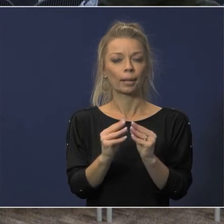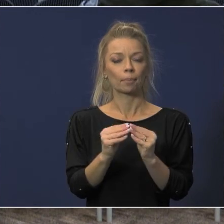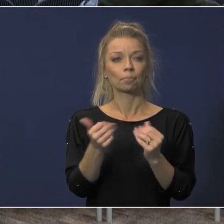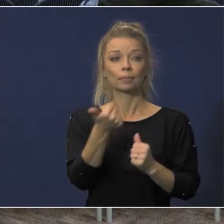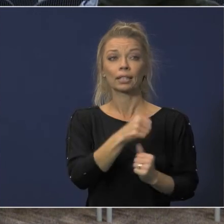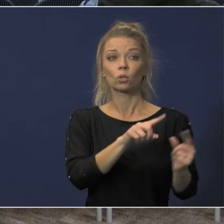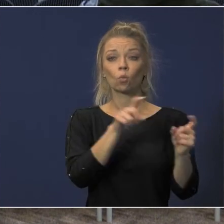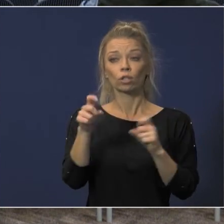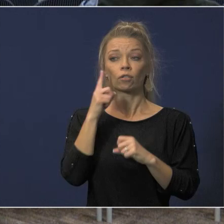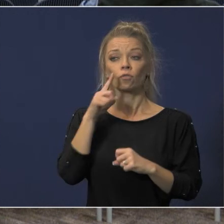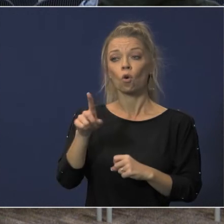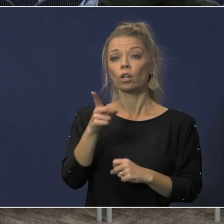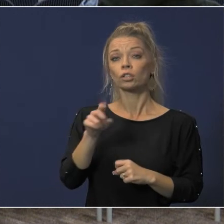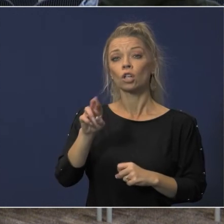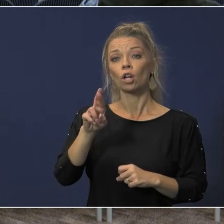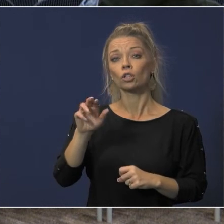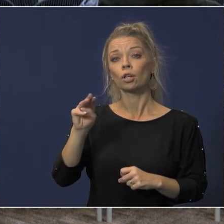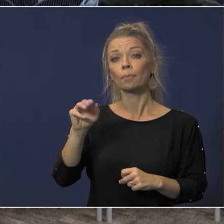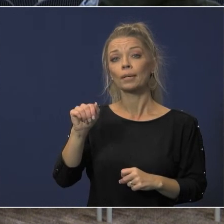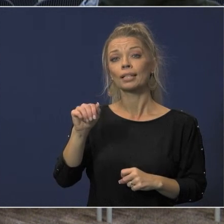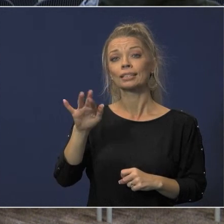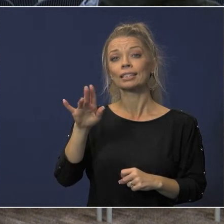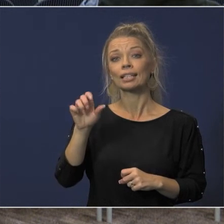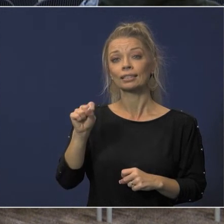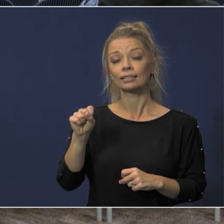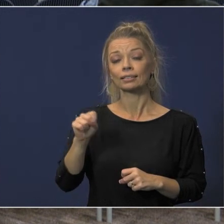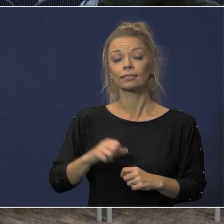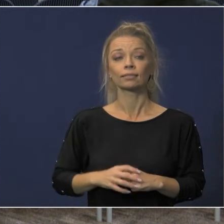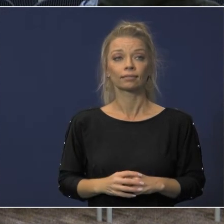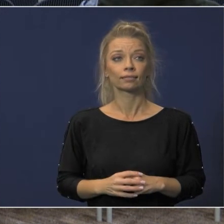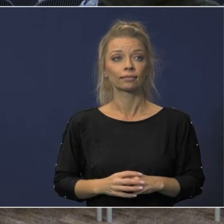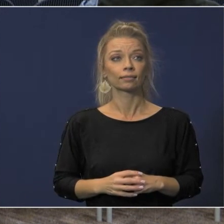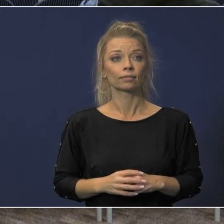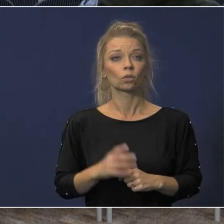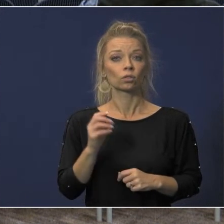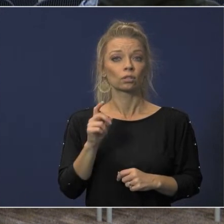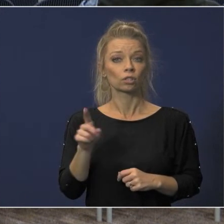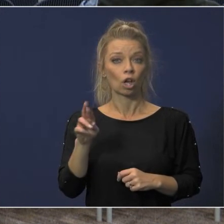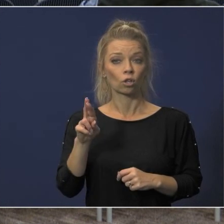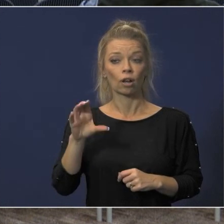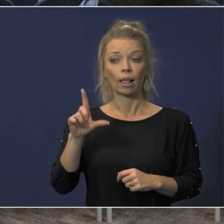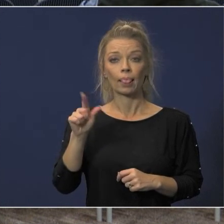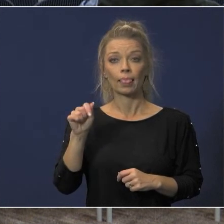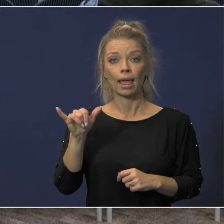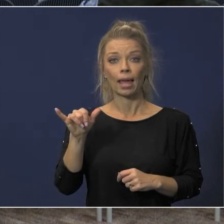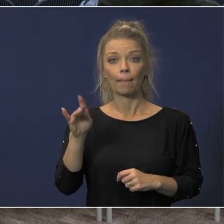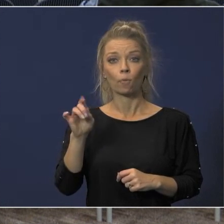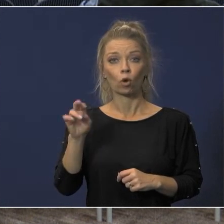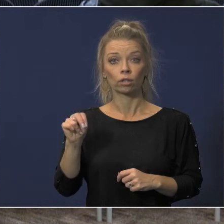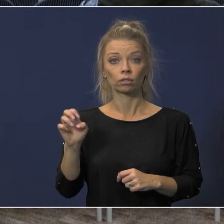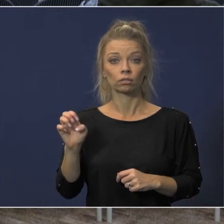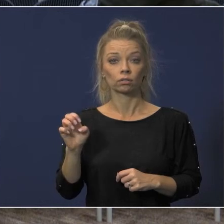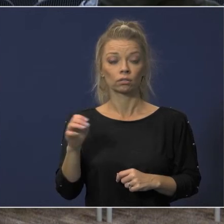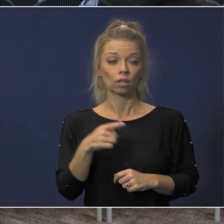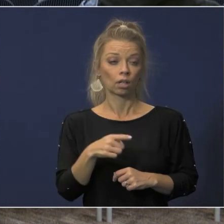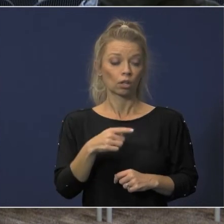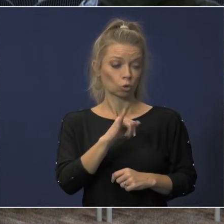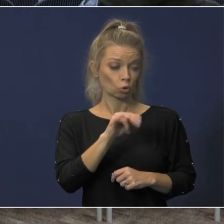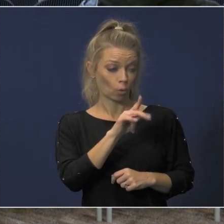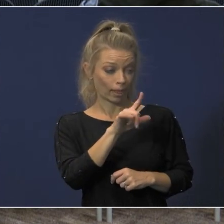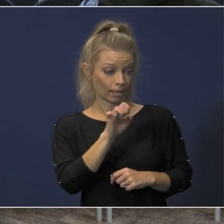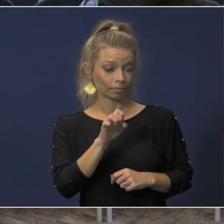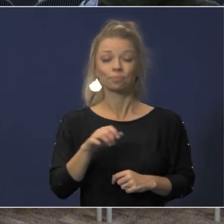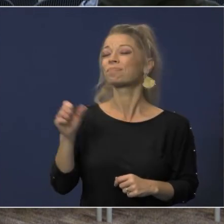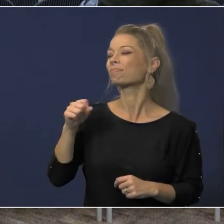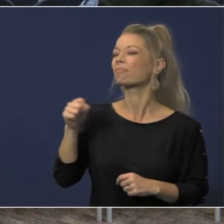for dr macias or dr claiborne okay julie no go ahead um dr